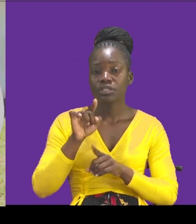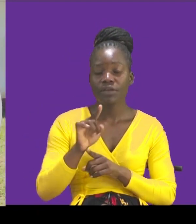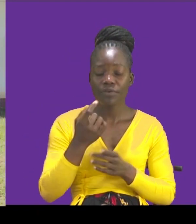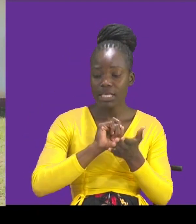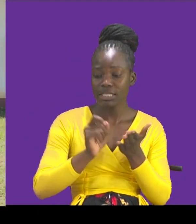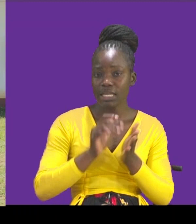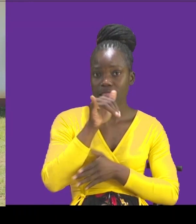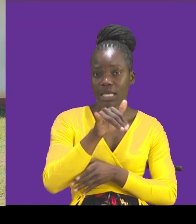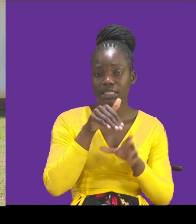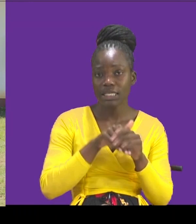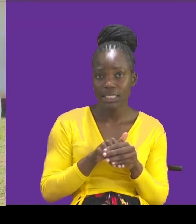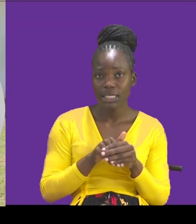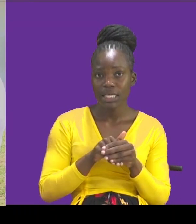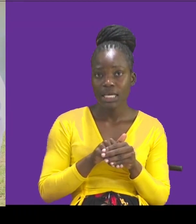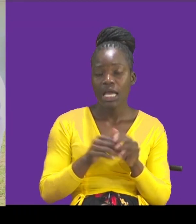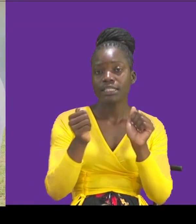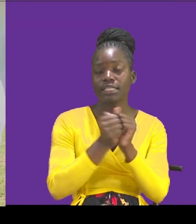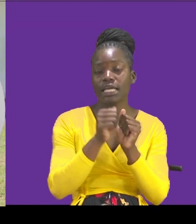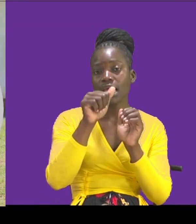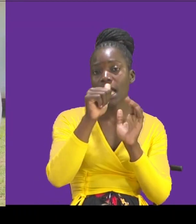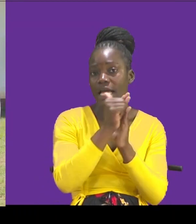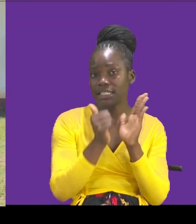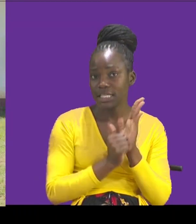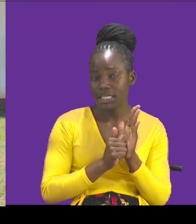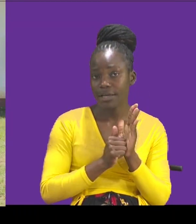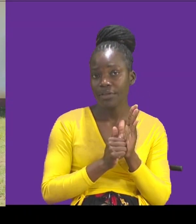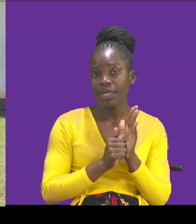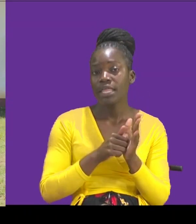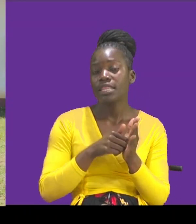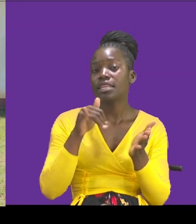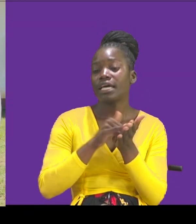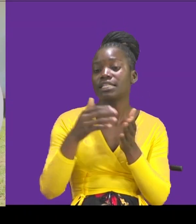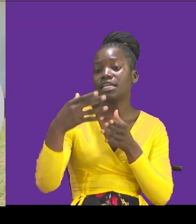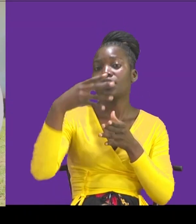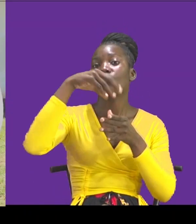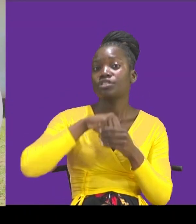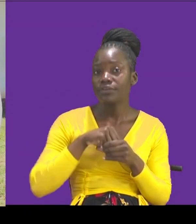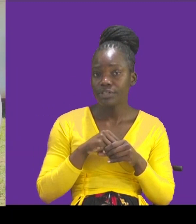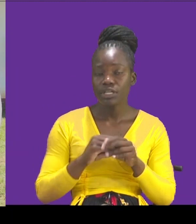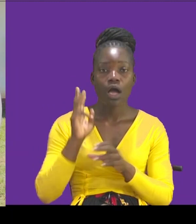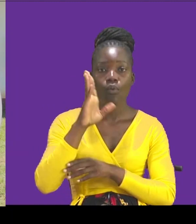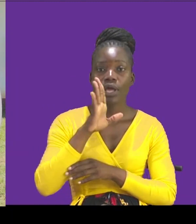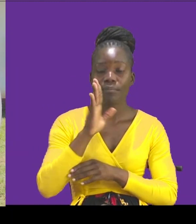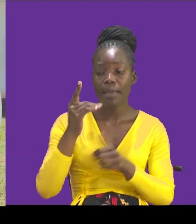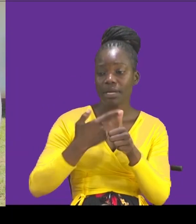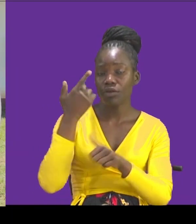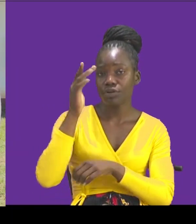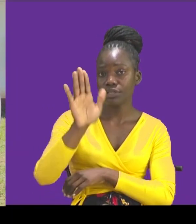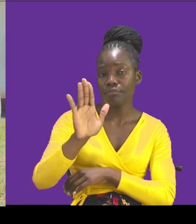in his ten agenda, in his manifesto, that inclusivity will be his priority.